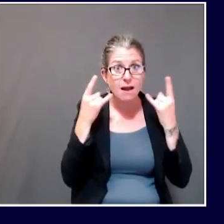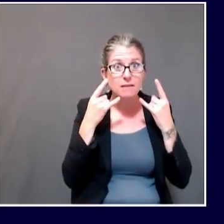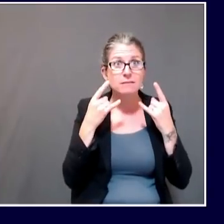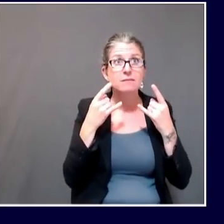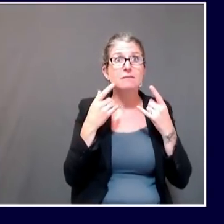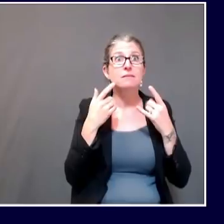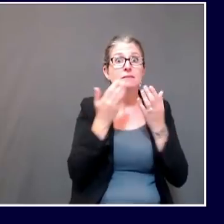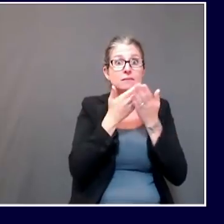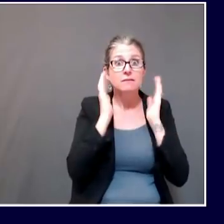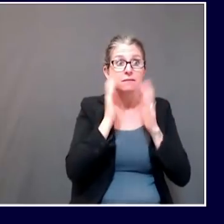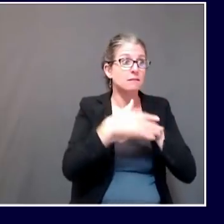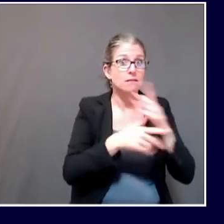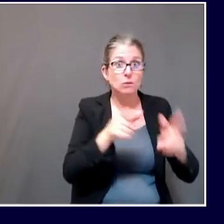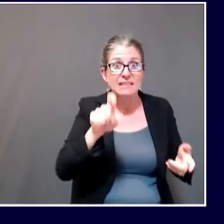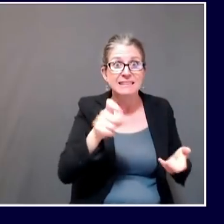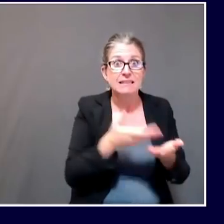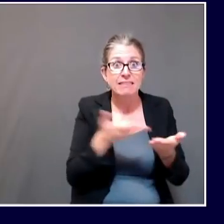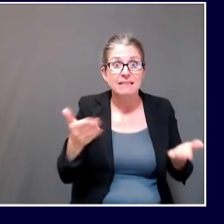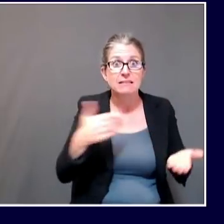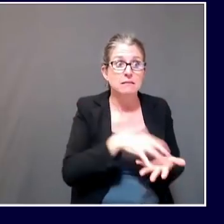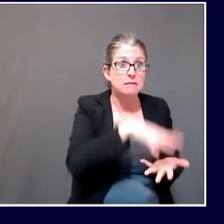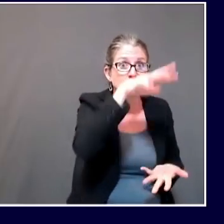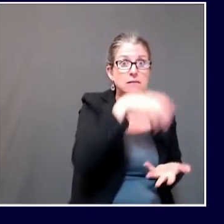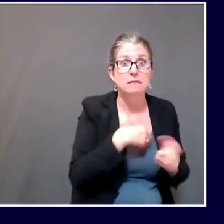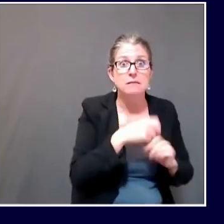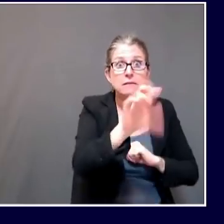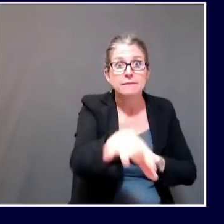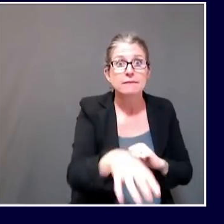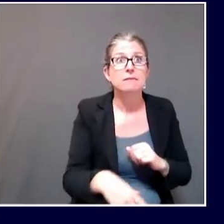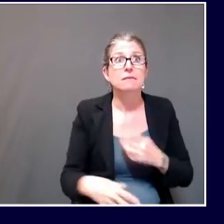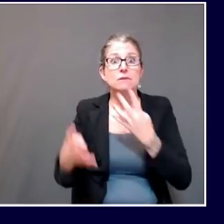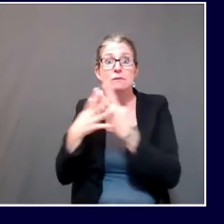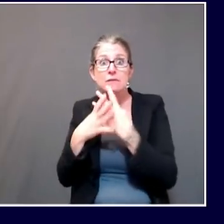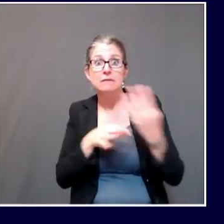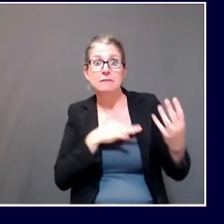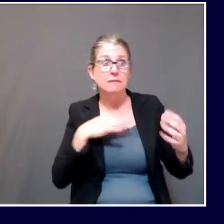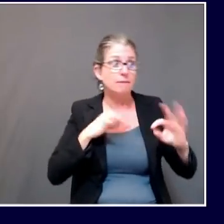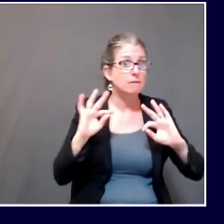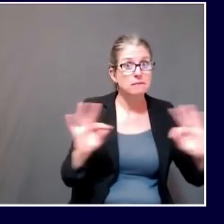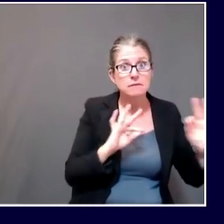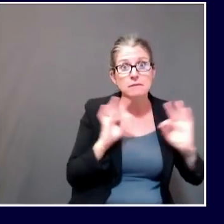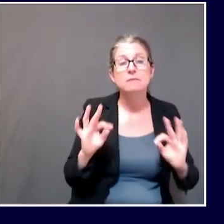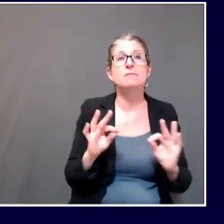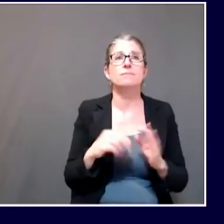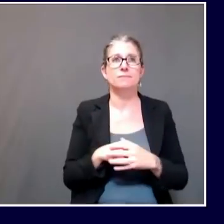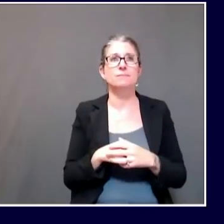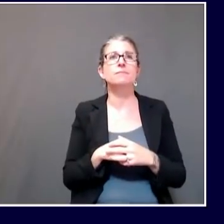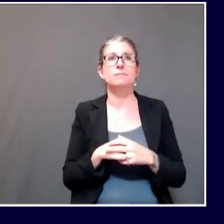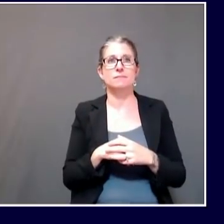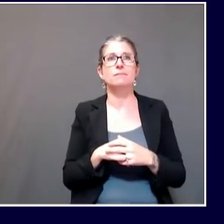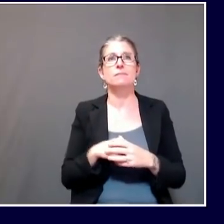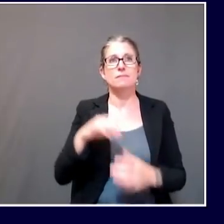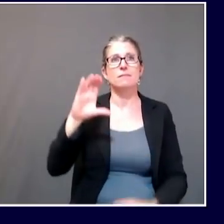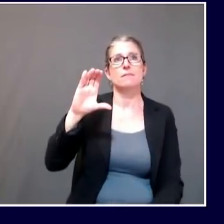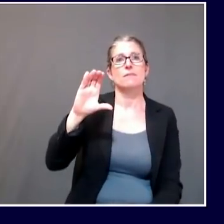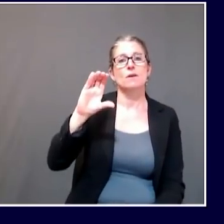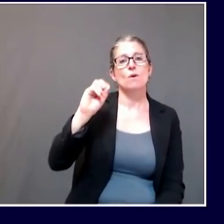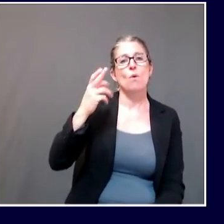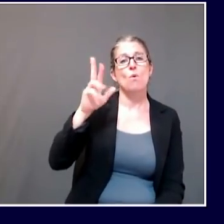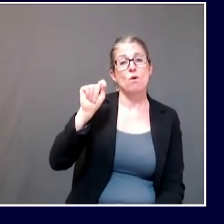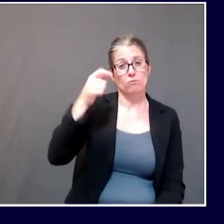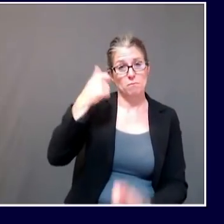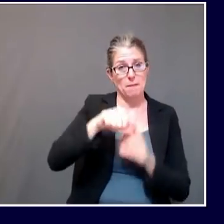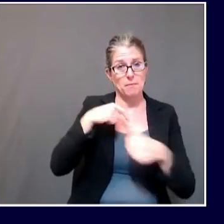as well as residents, I'm sorry, employees have masking. And then as well as cohorting, so that individuals who have been positive and